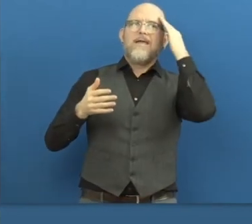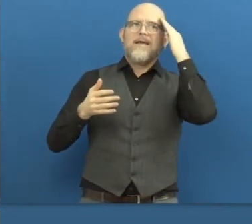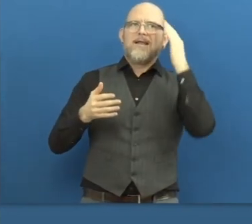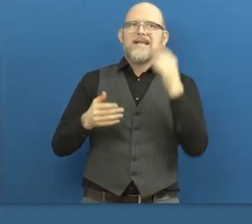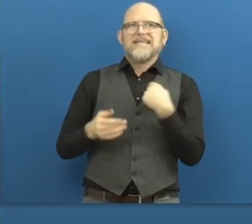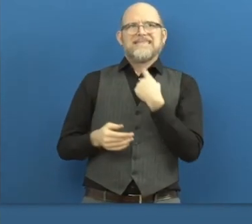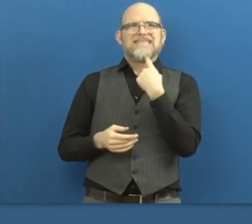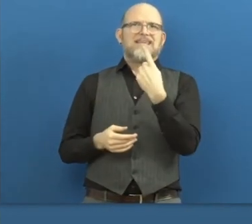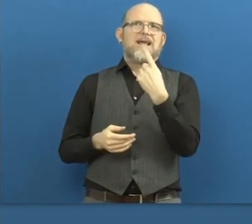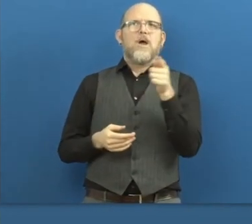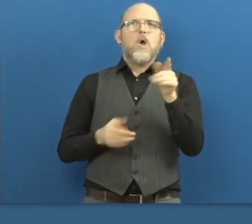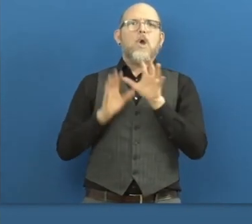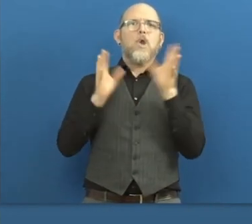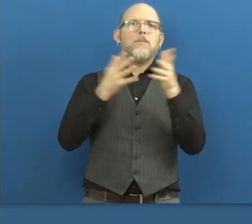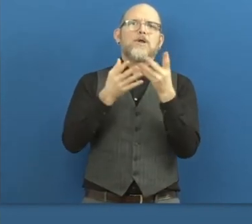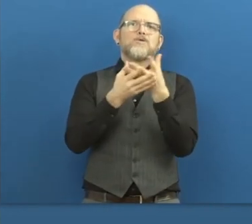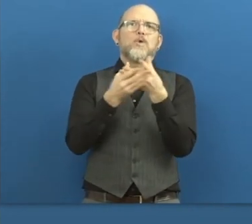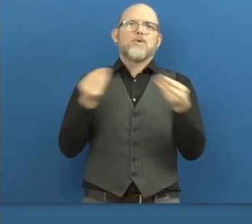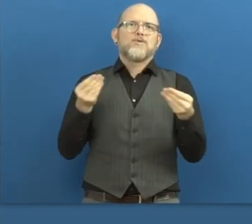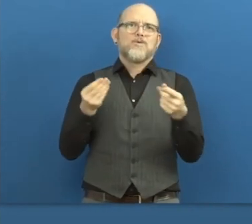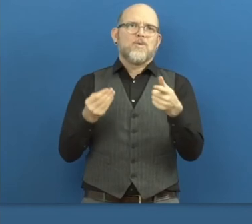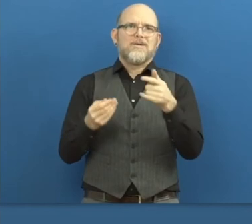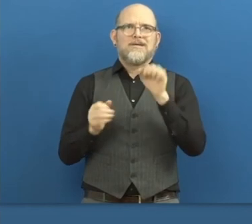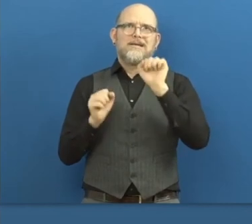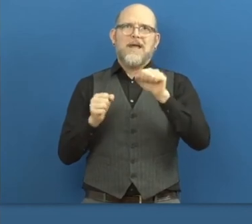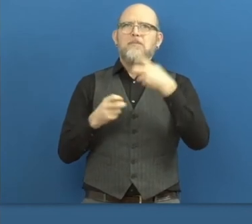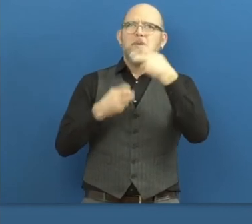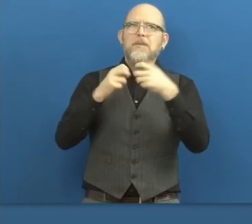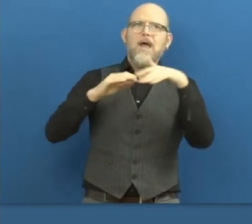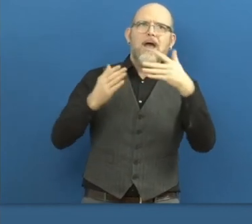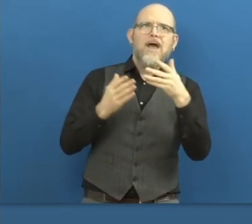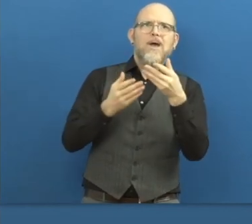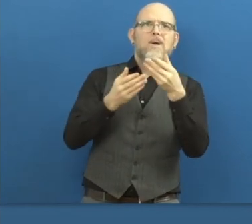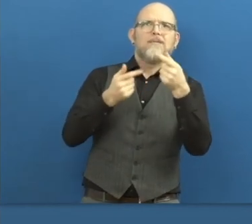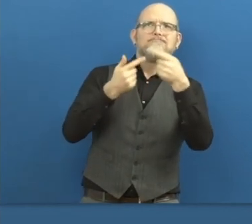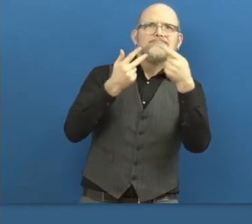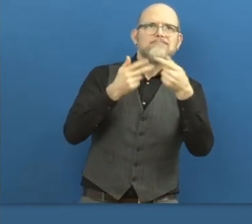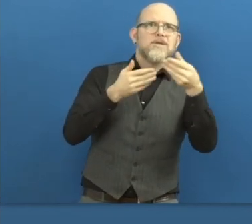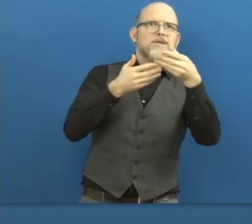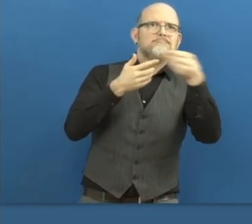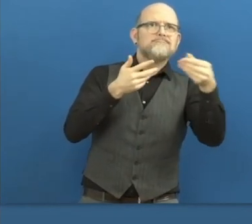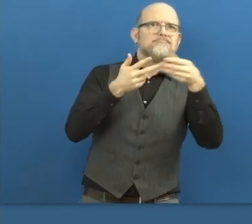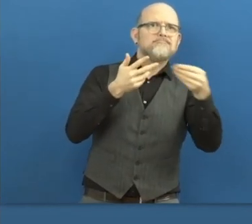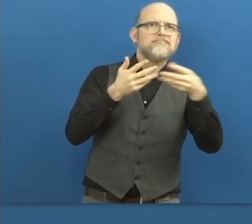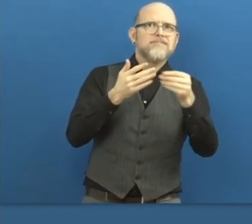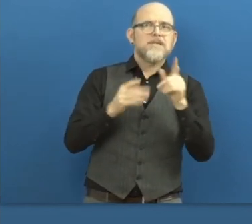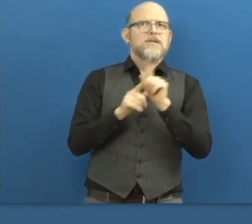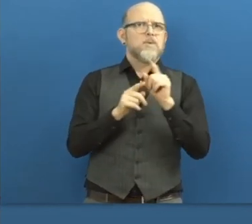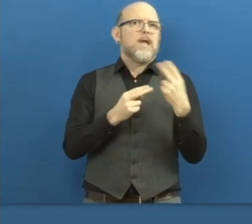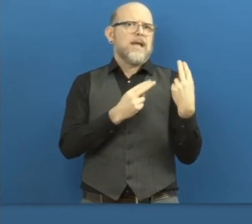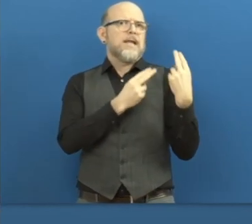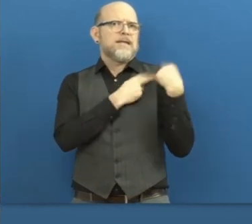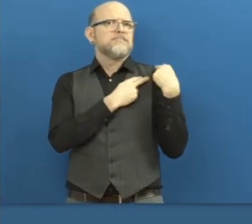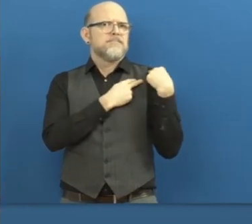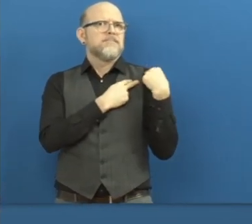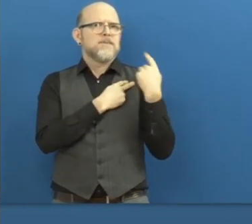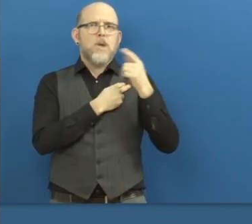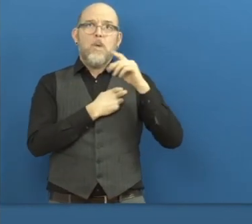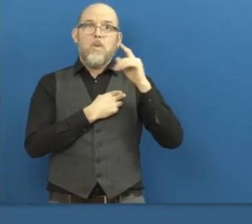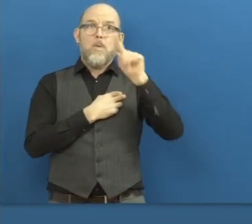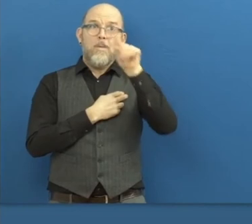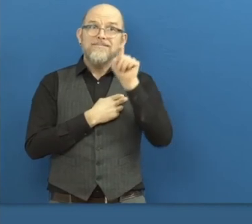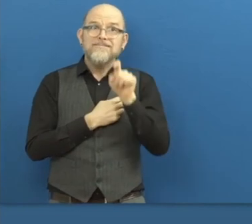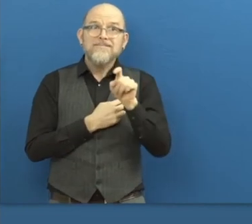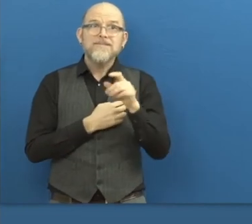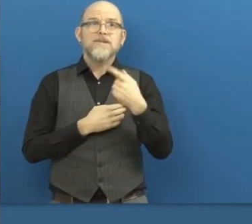responsibility as well for us, because at the end of the day, we are touching a lot of lives. So the